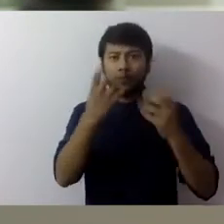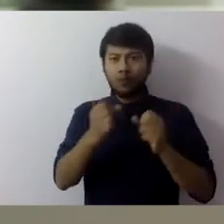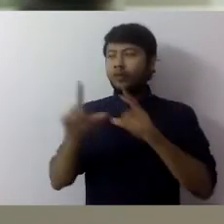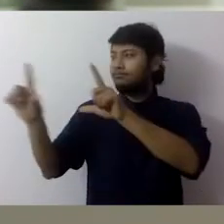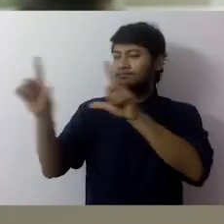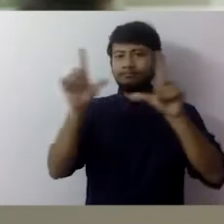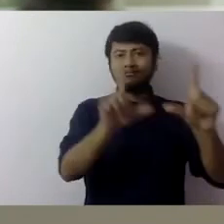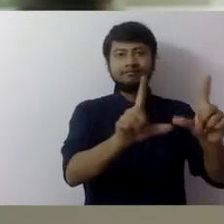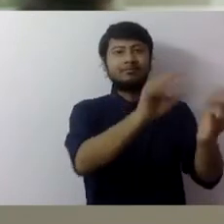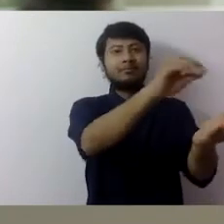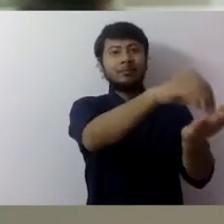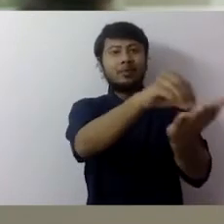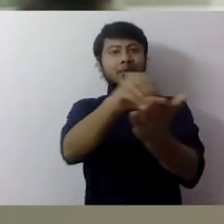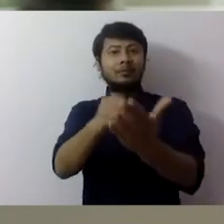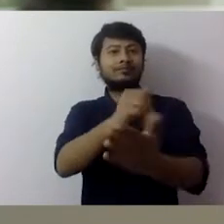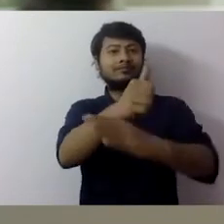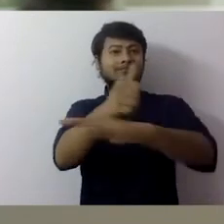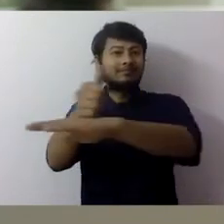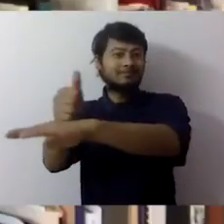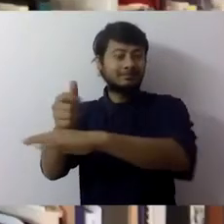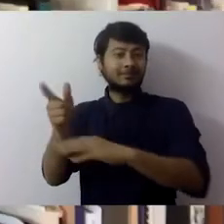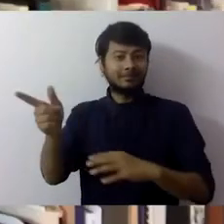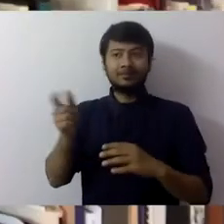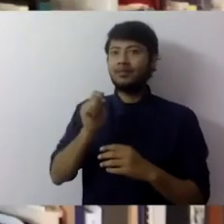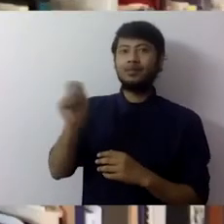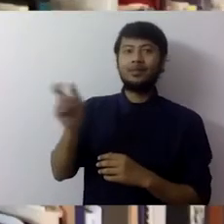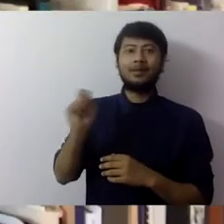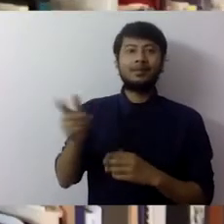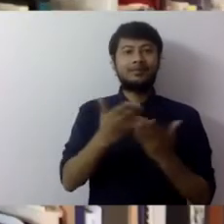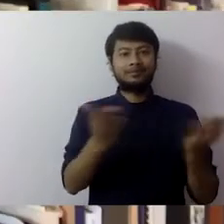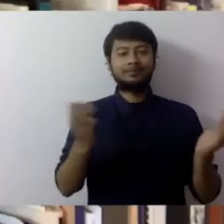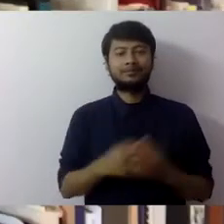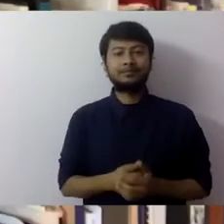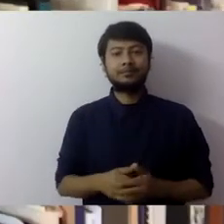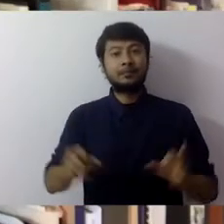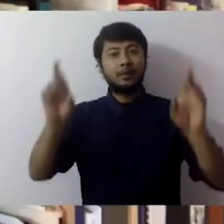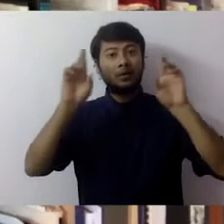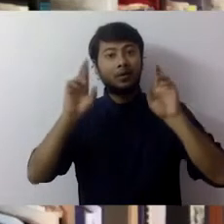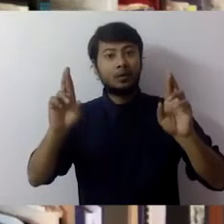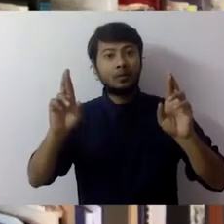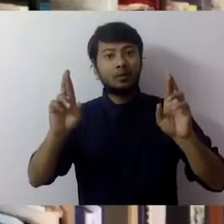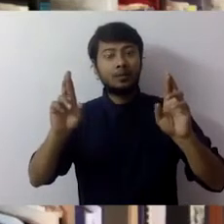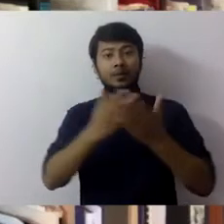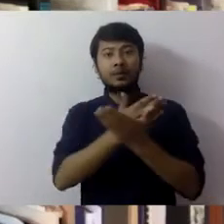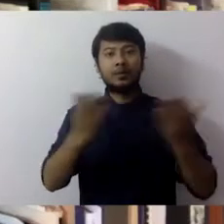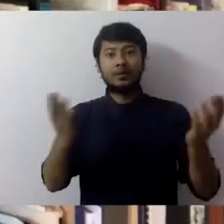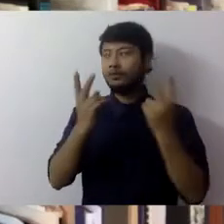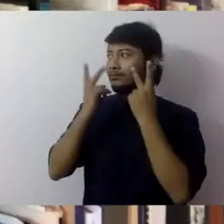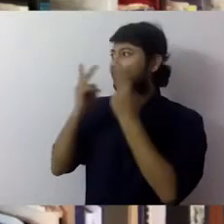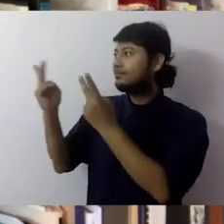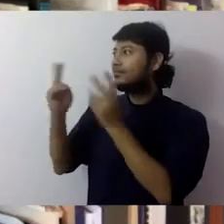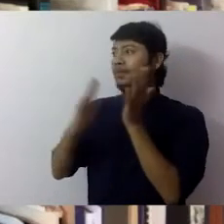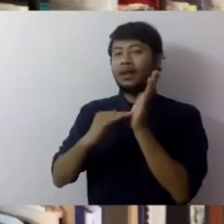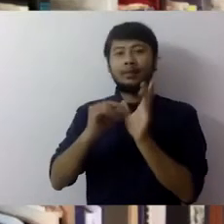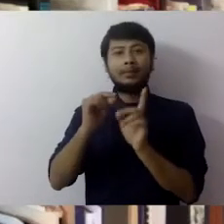that looked something like an expensive painting or a colorful print. I hope you have enjoyed this journey into a print in the